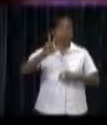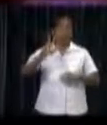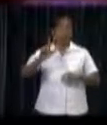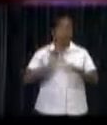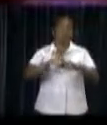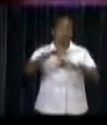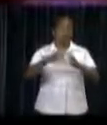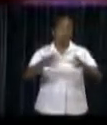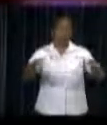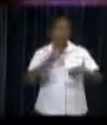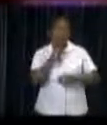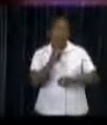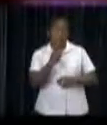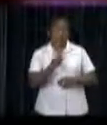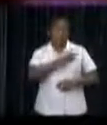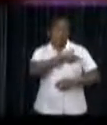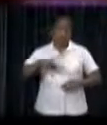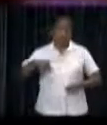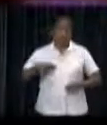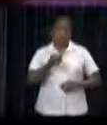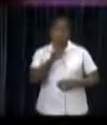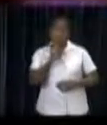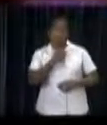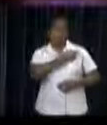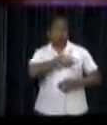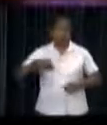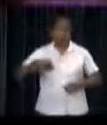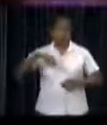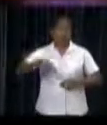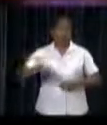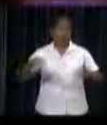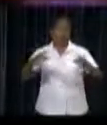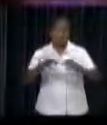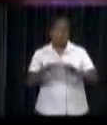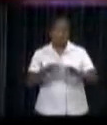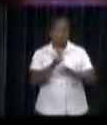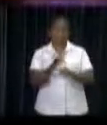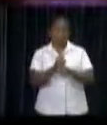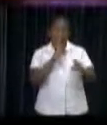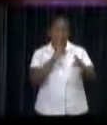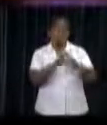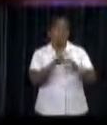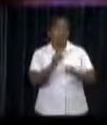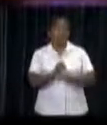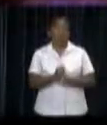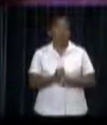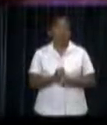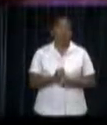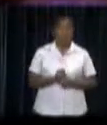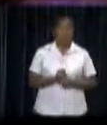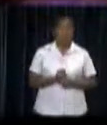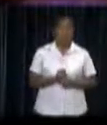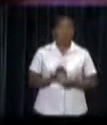the Minister of Foreign Affairs, Winston Lacin. President Bautiser and President Michel Martelet have pleaded for the